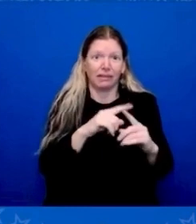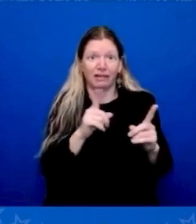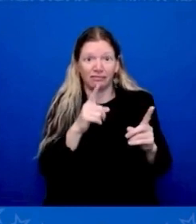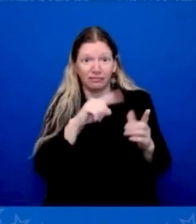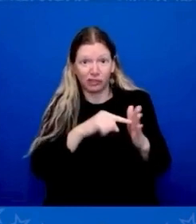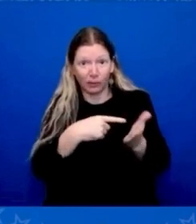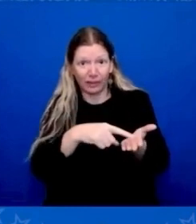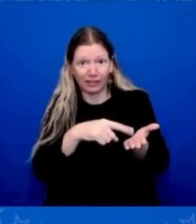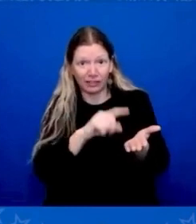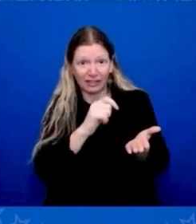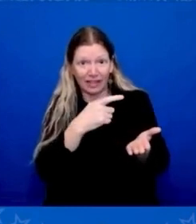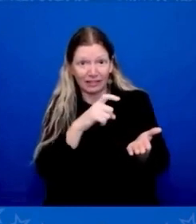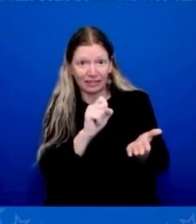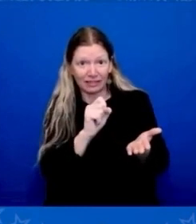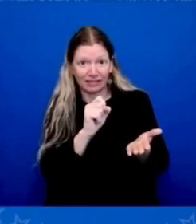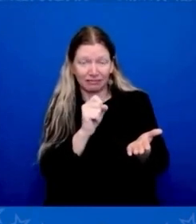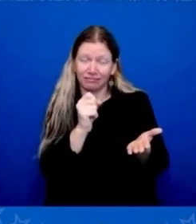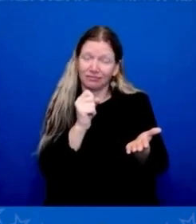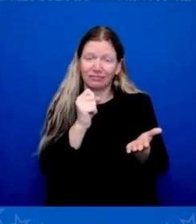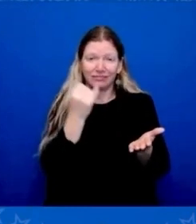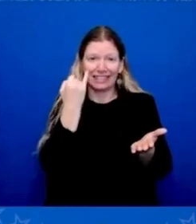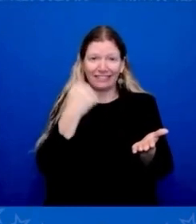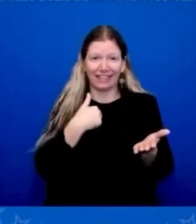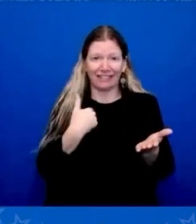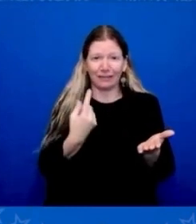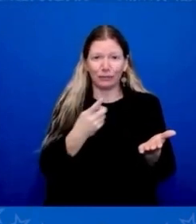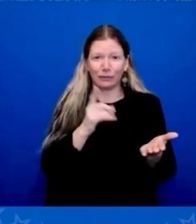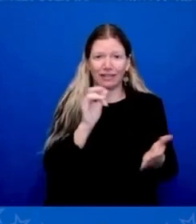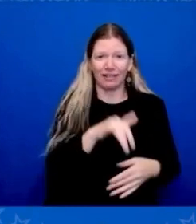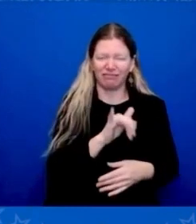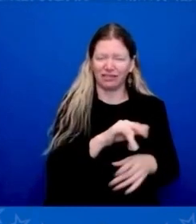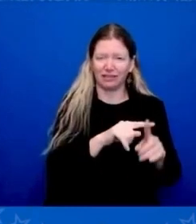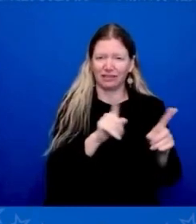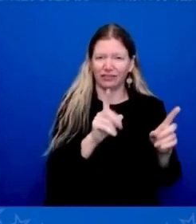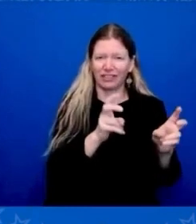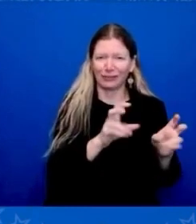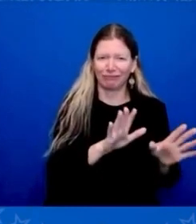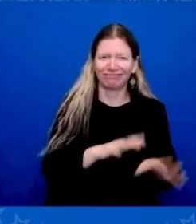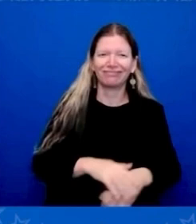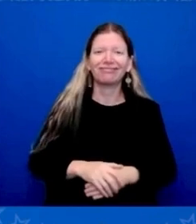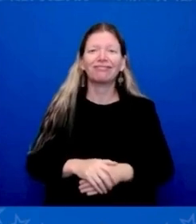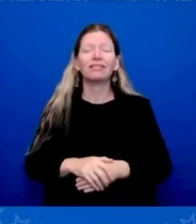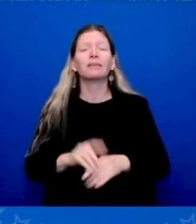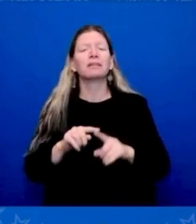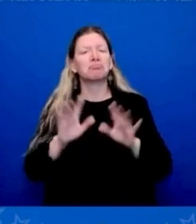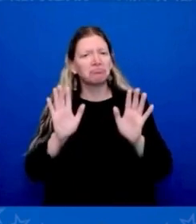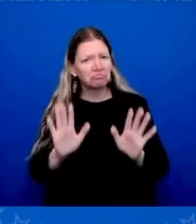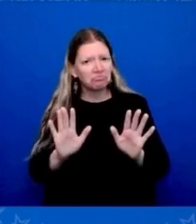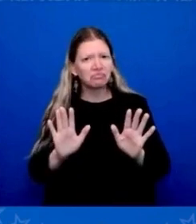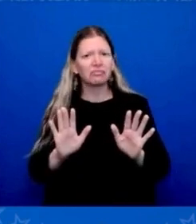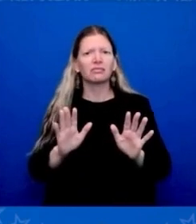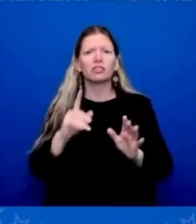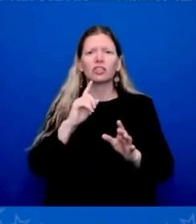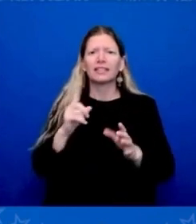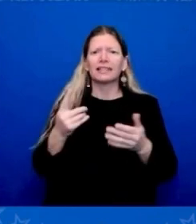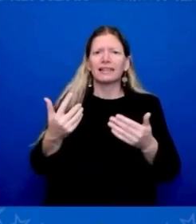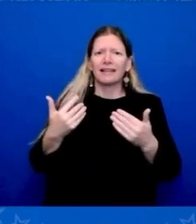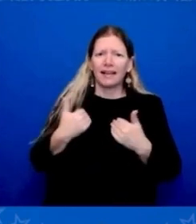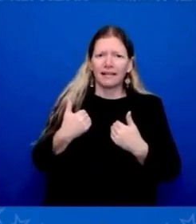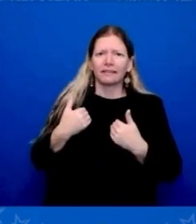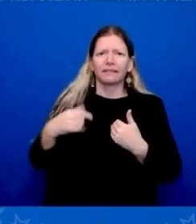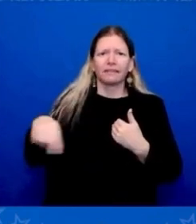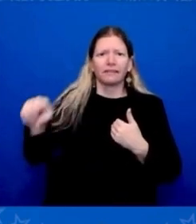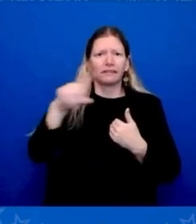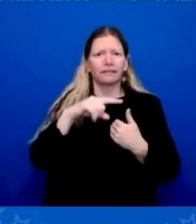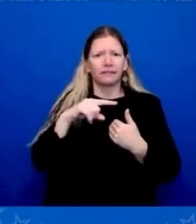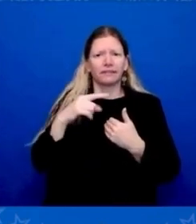people, many of you who are foreign policy experts have been engaged for a long time. Did you ever think you'd be